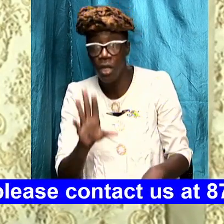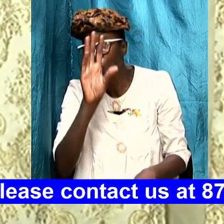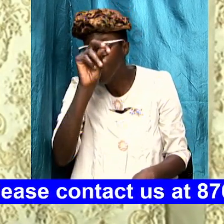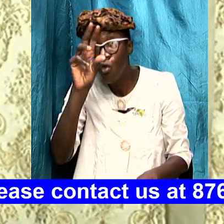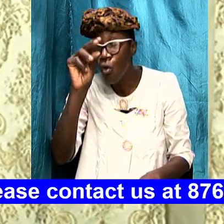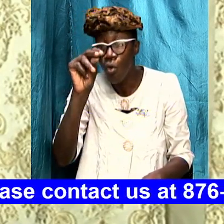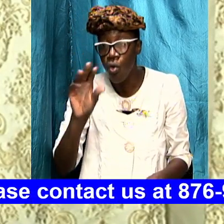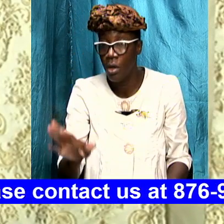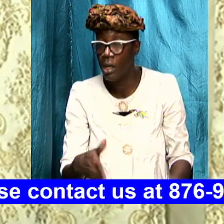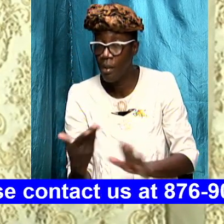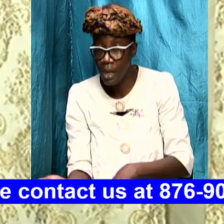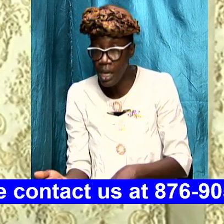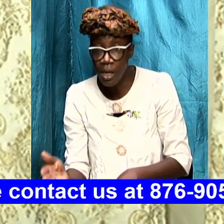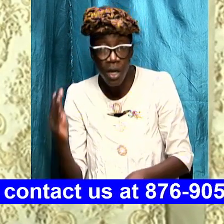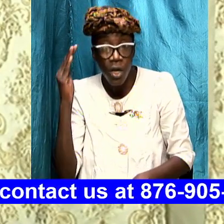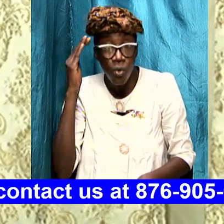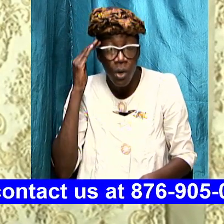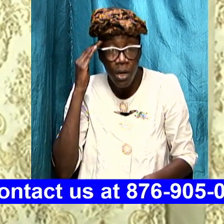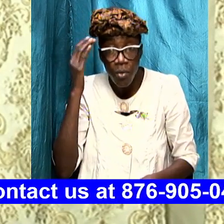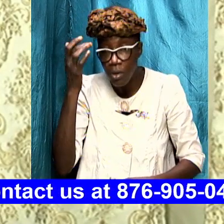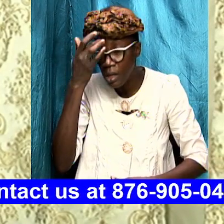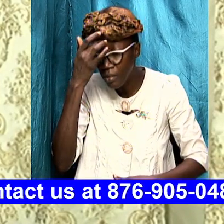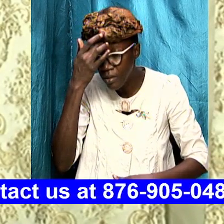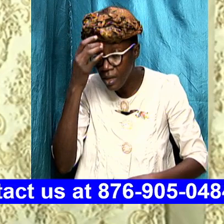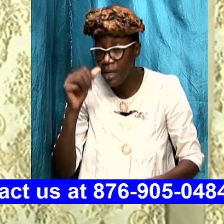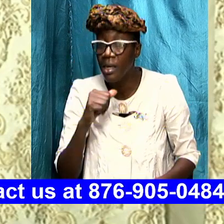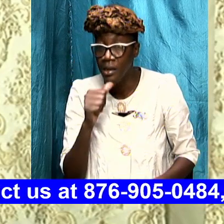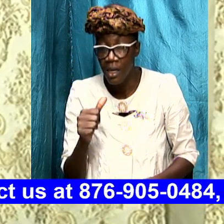those who we know are sick they were sick